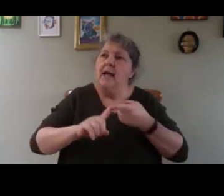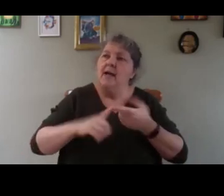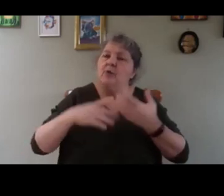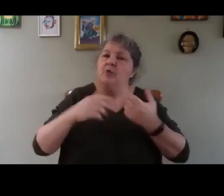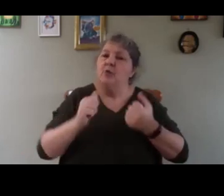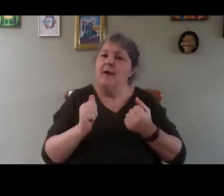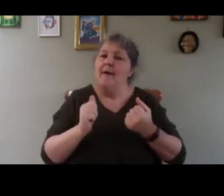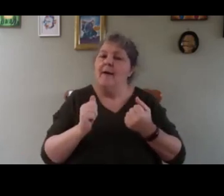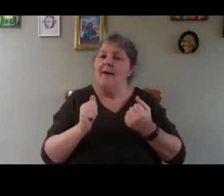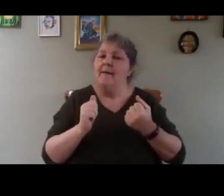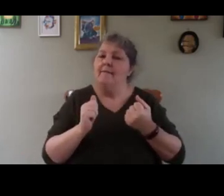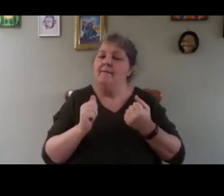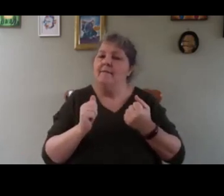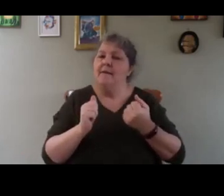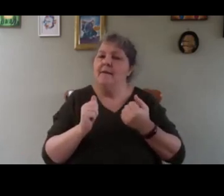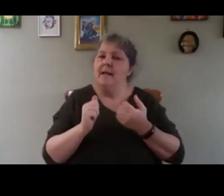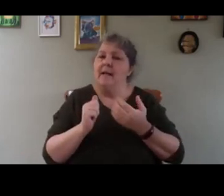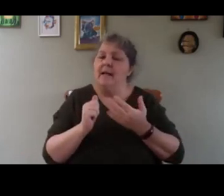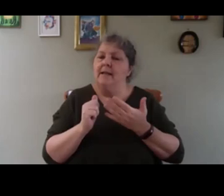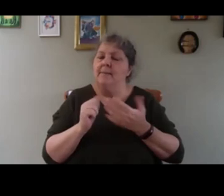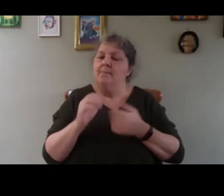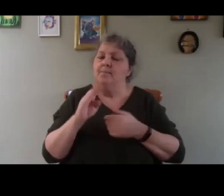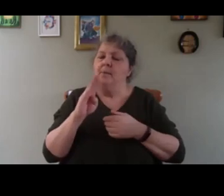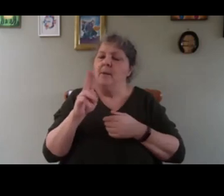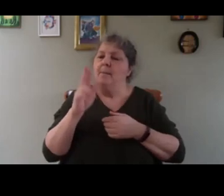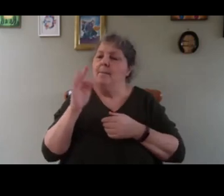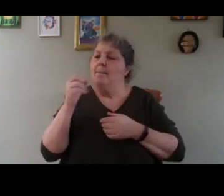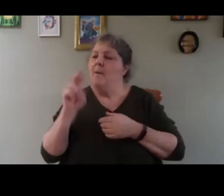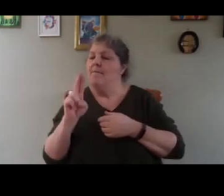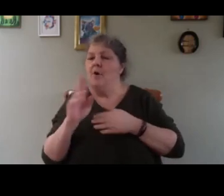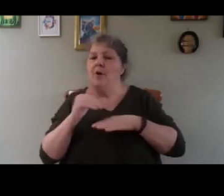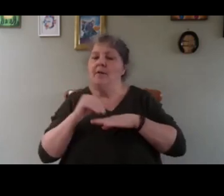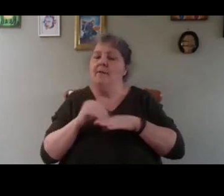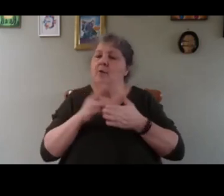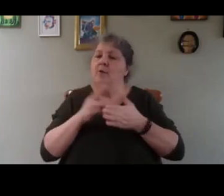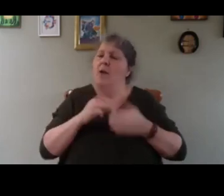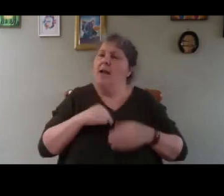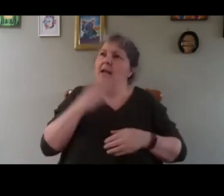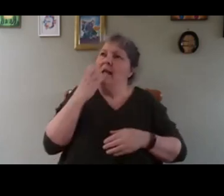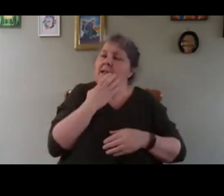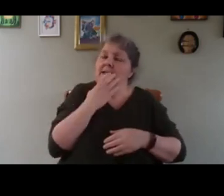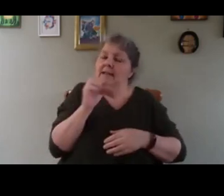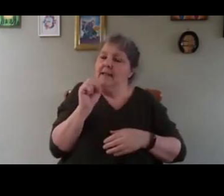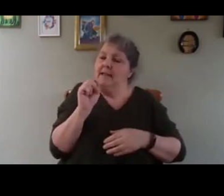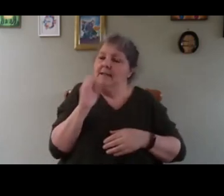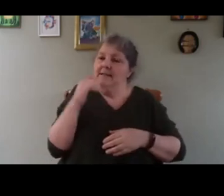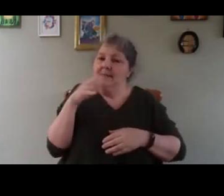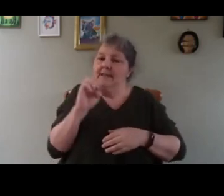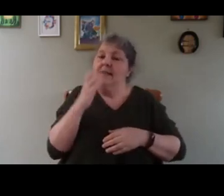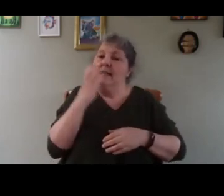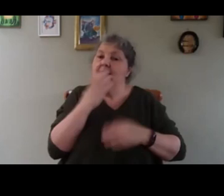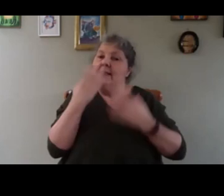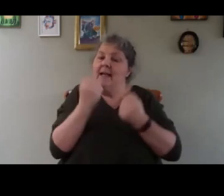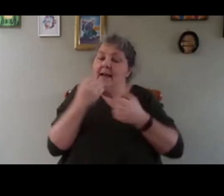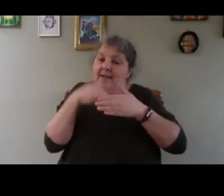effect, meaning that when I heat the slates, the heat that I have in the stones